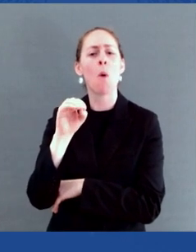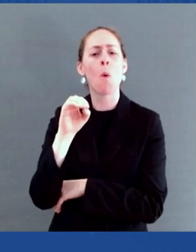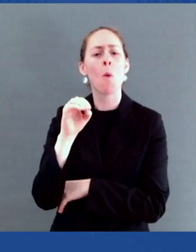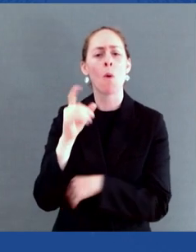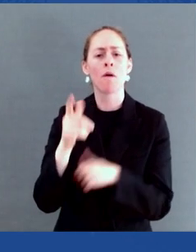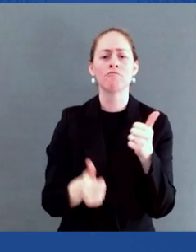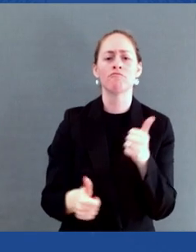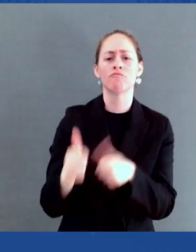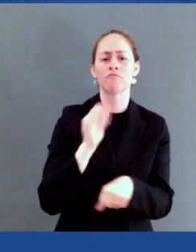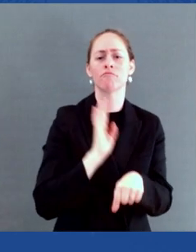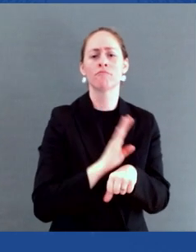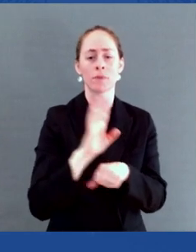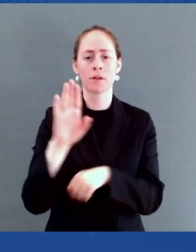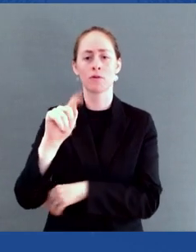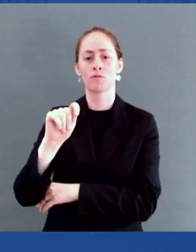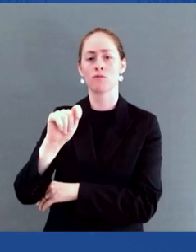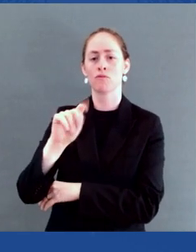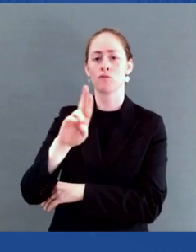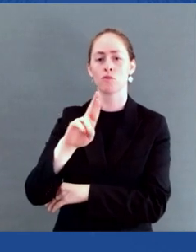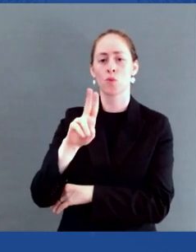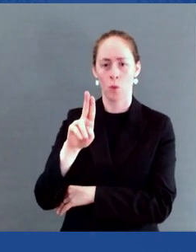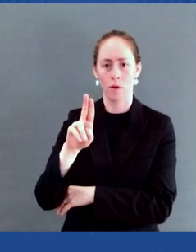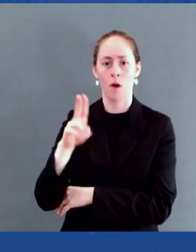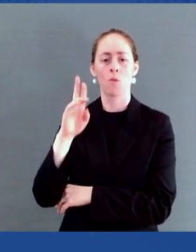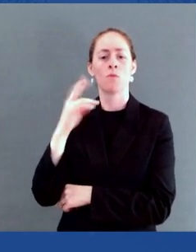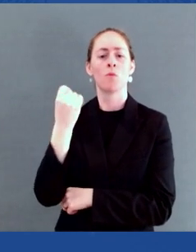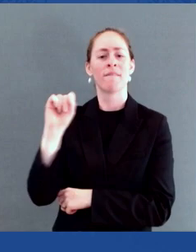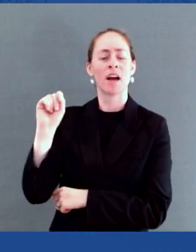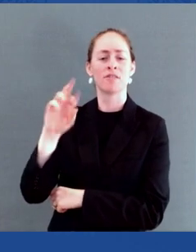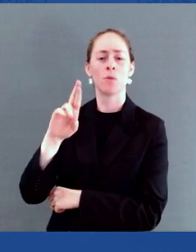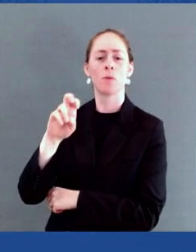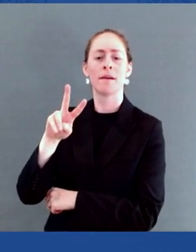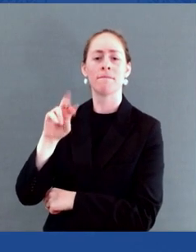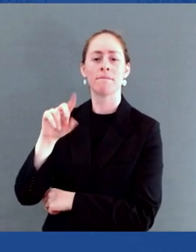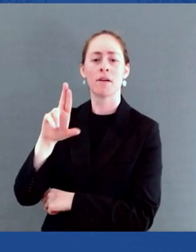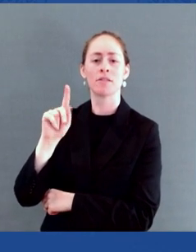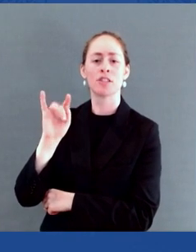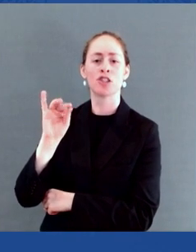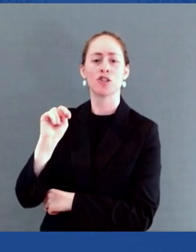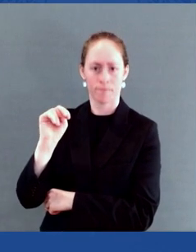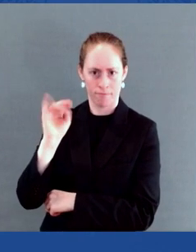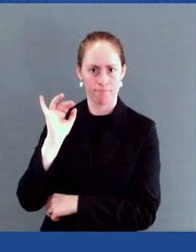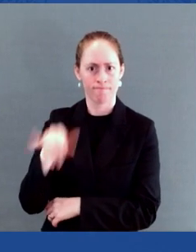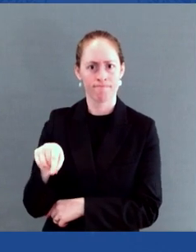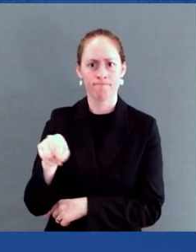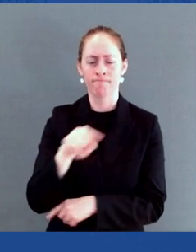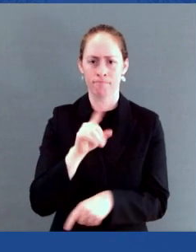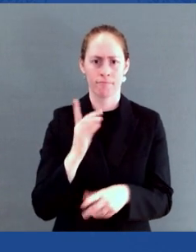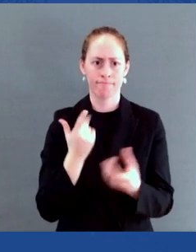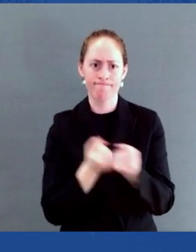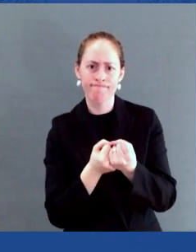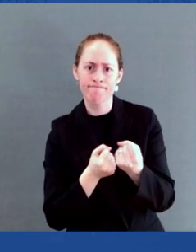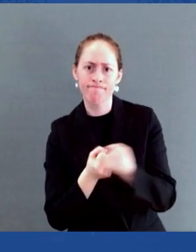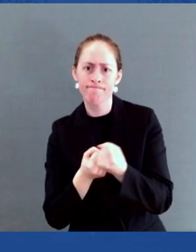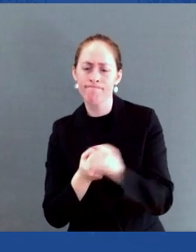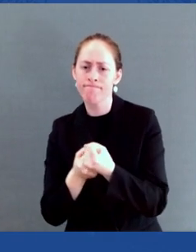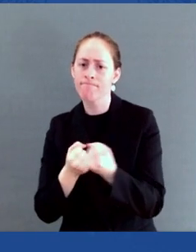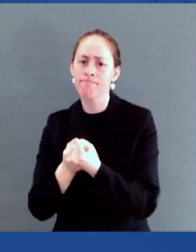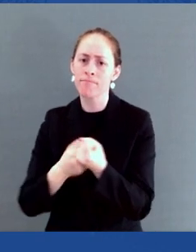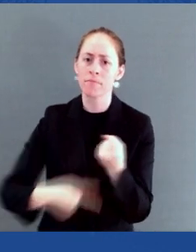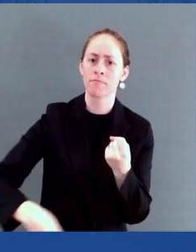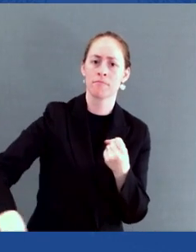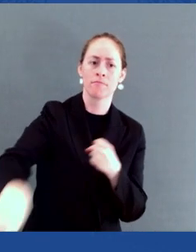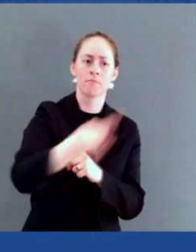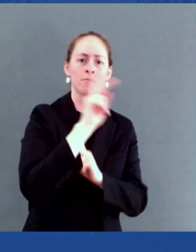care services. And we're thrilled that he, along with his incoming COO, who happens to be his